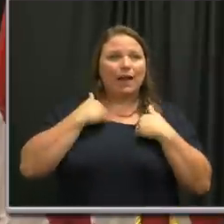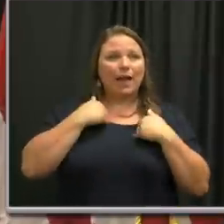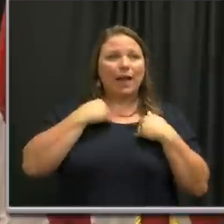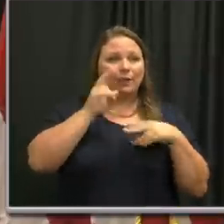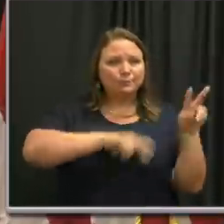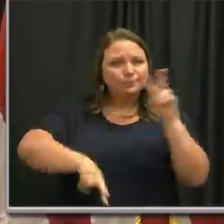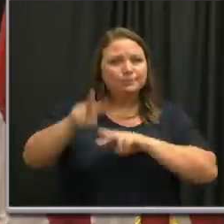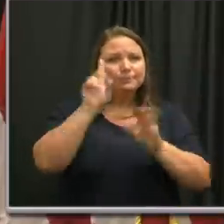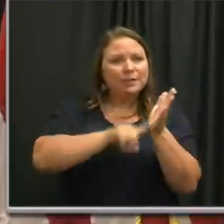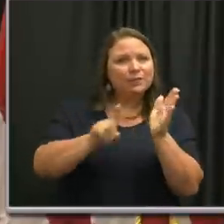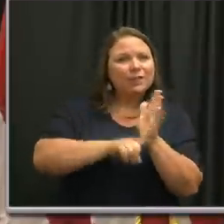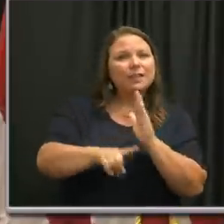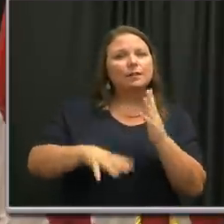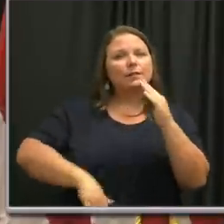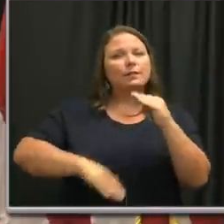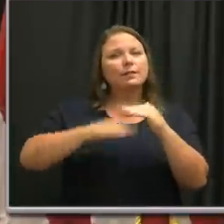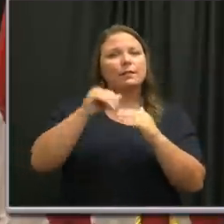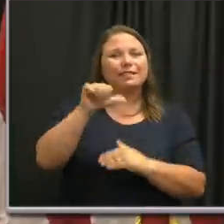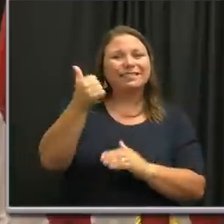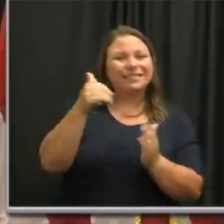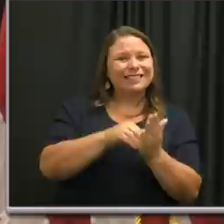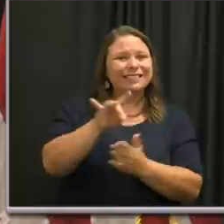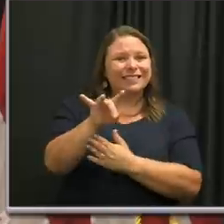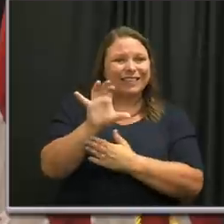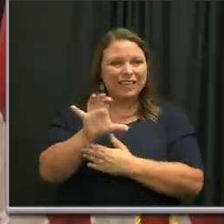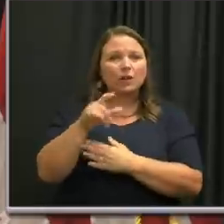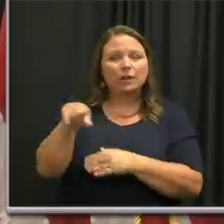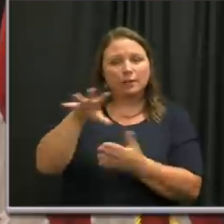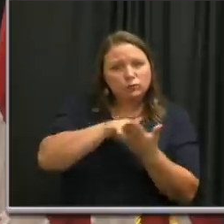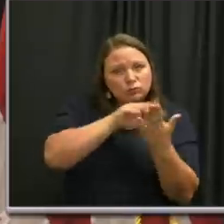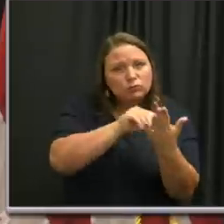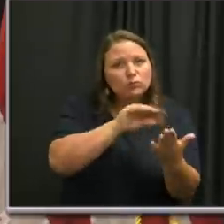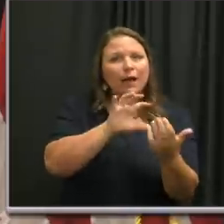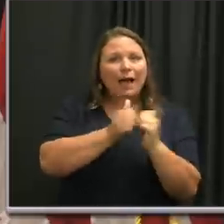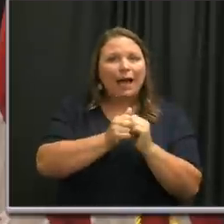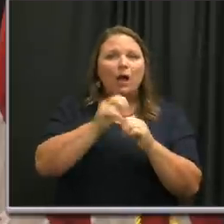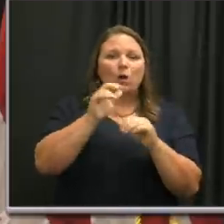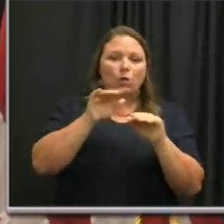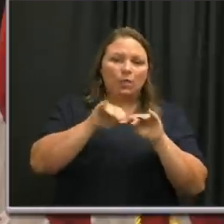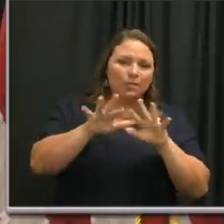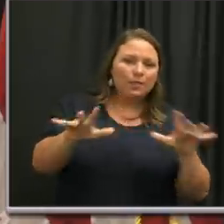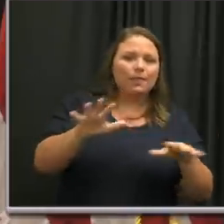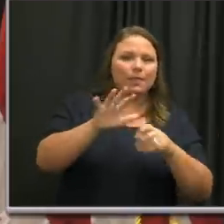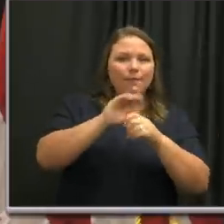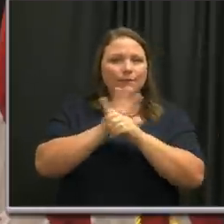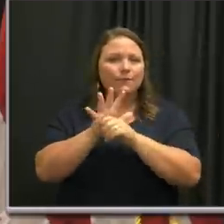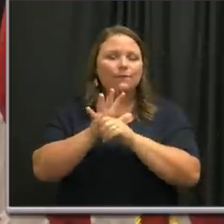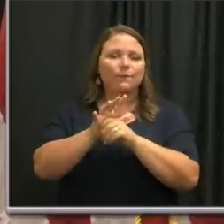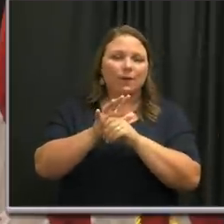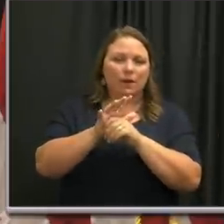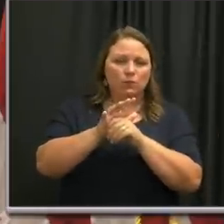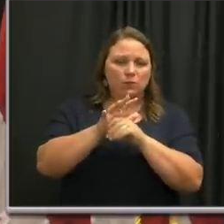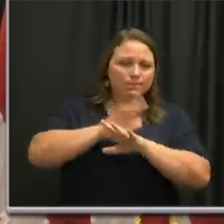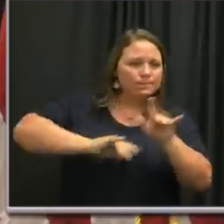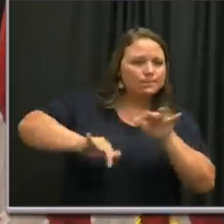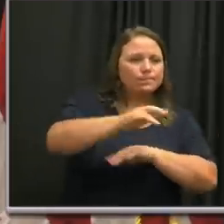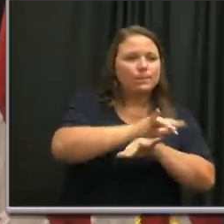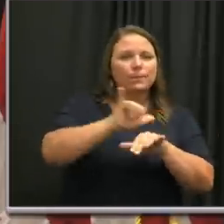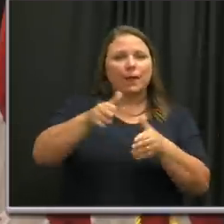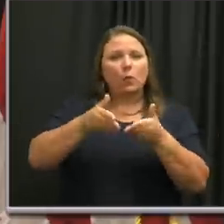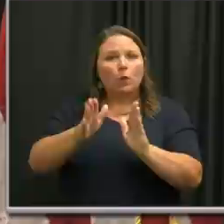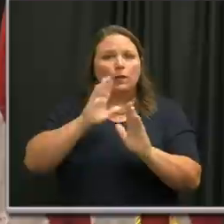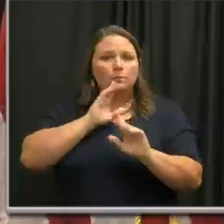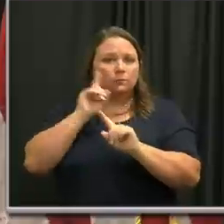investigations and are working hard to learn how the virus is behaving so that we can better respond as a community.